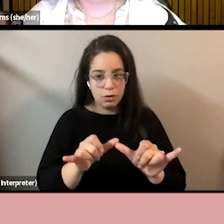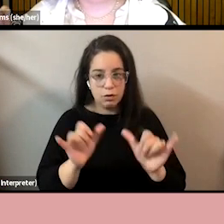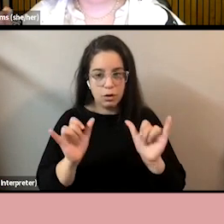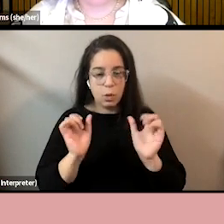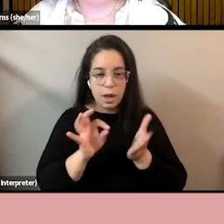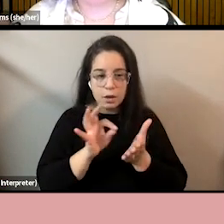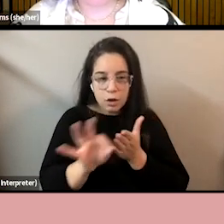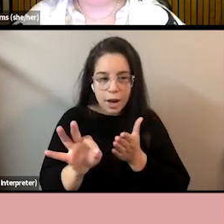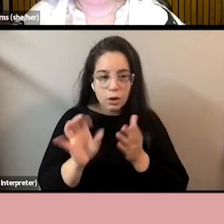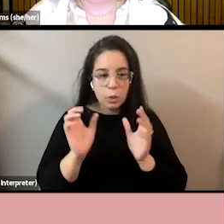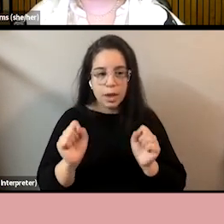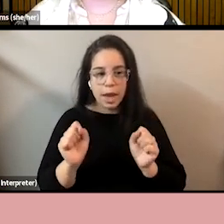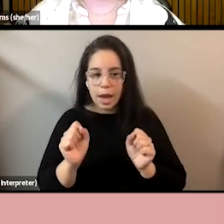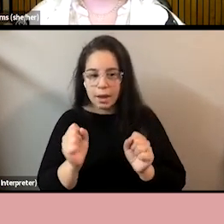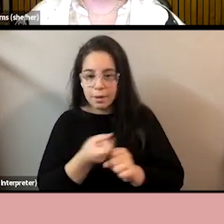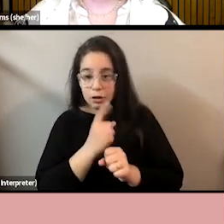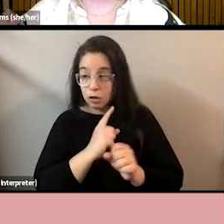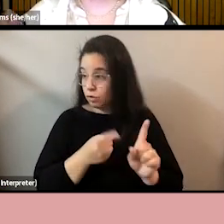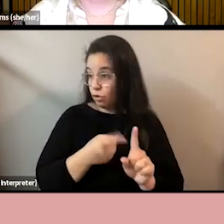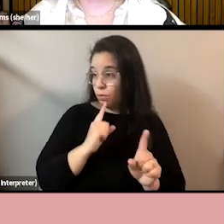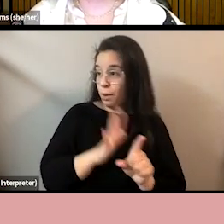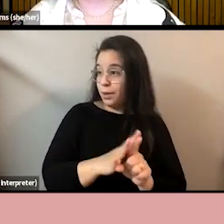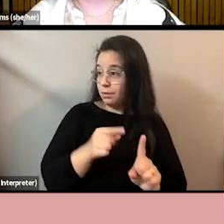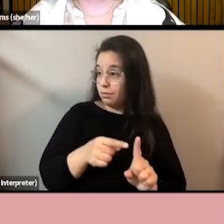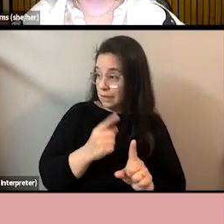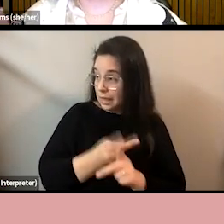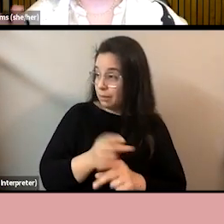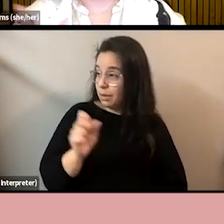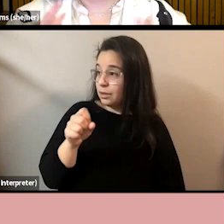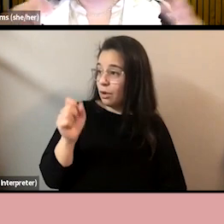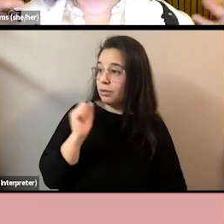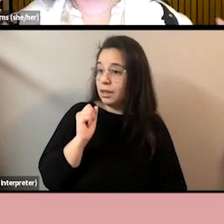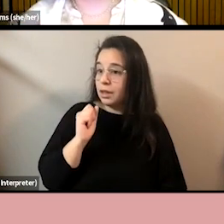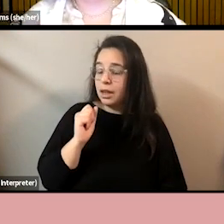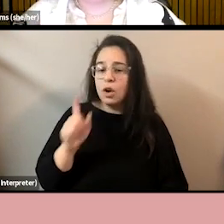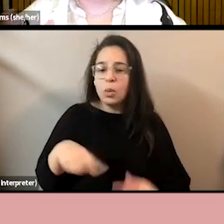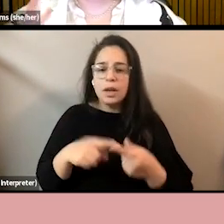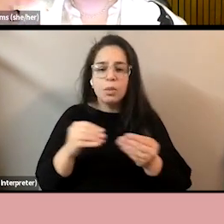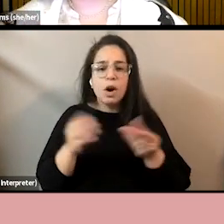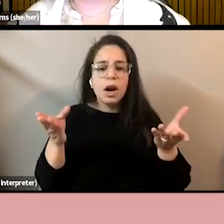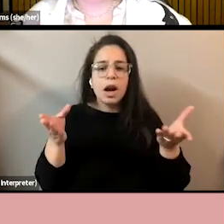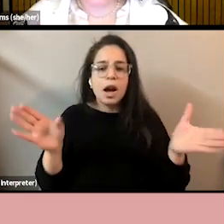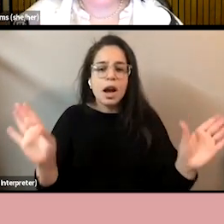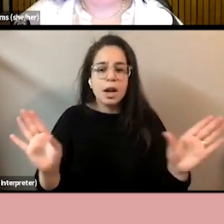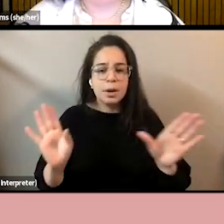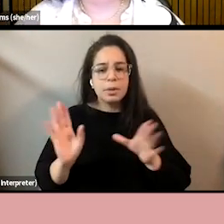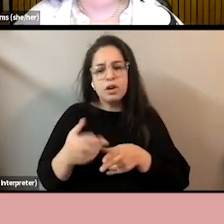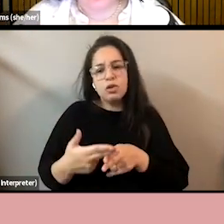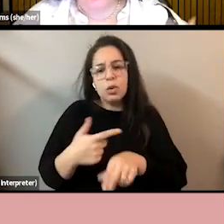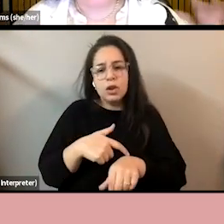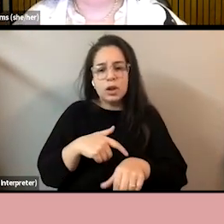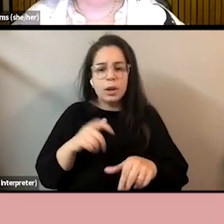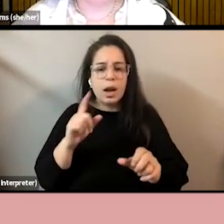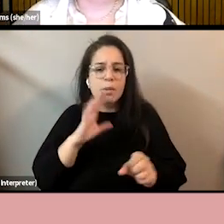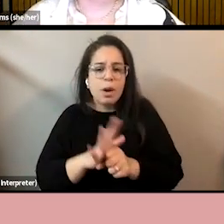track and we can keep people accountable, which we can't do when they're just ephemeral ideas about